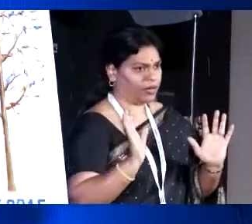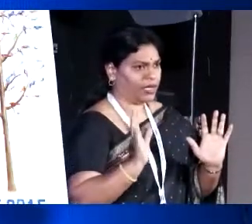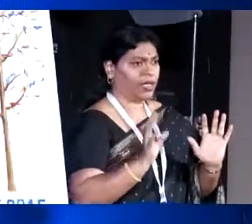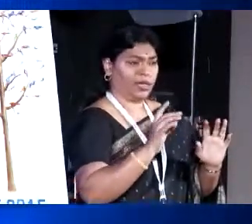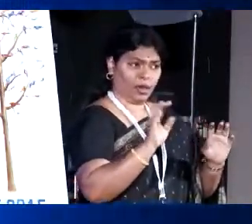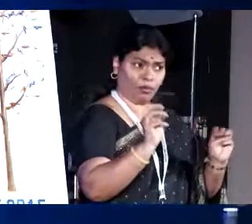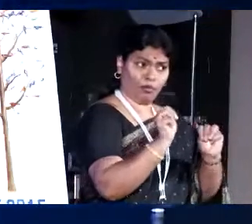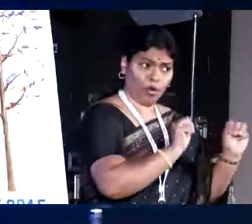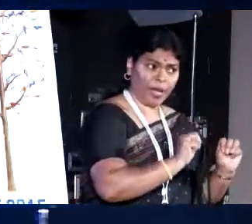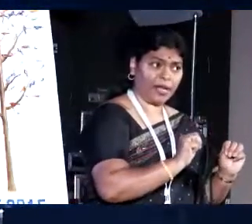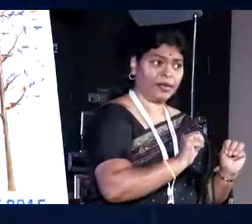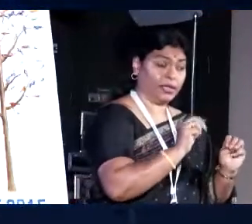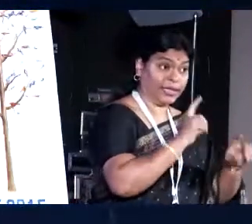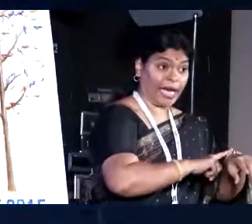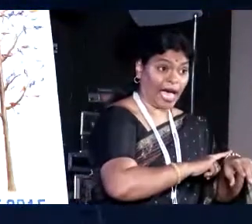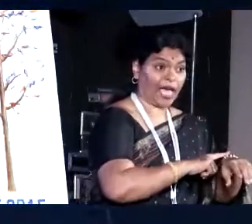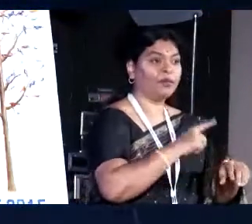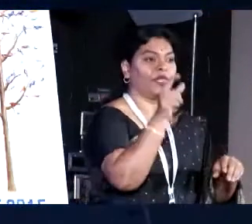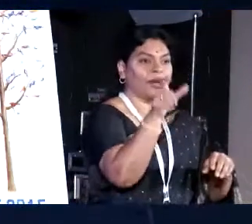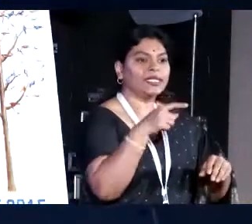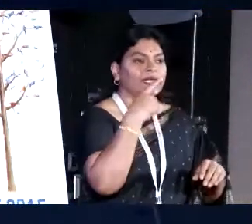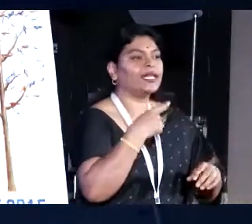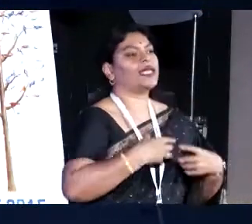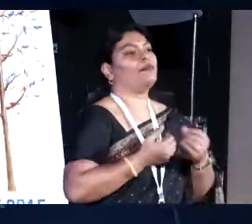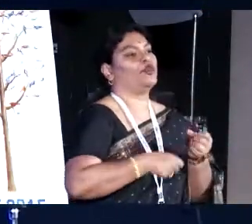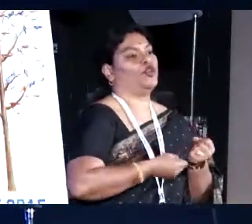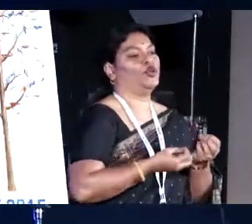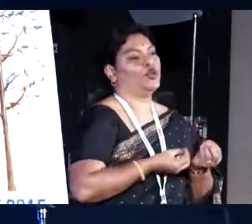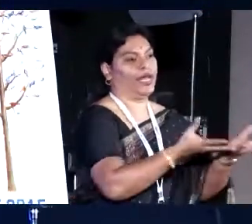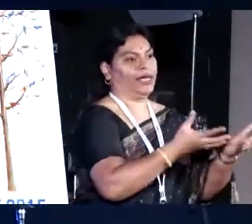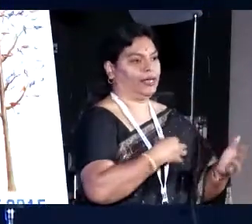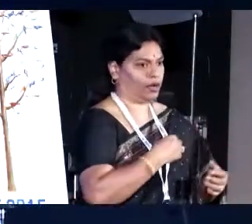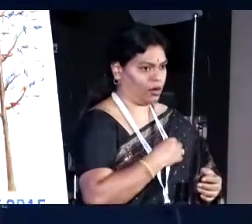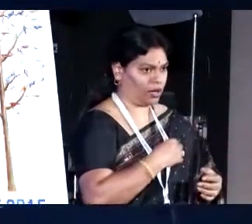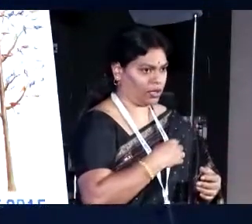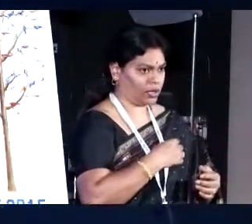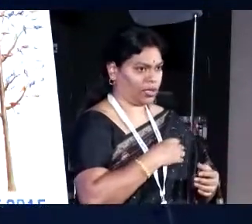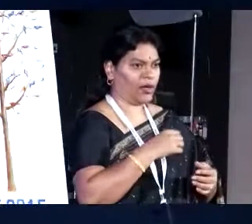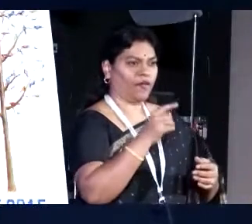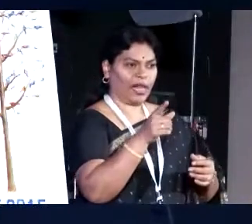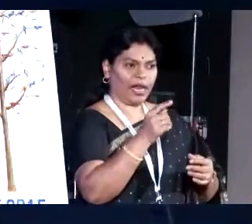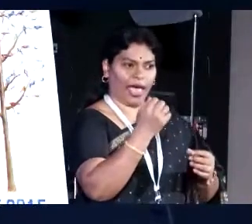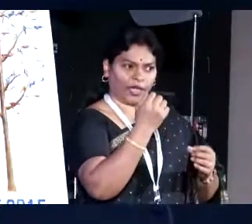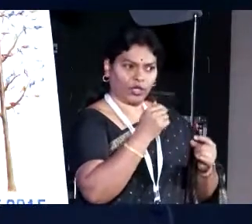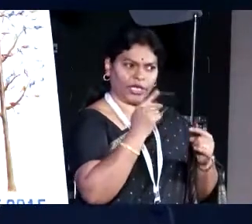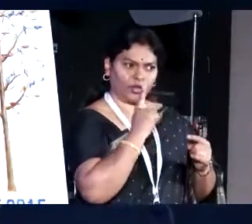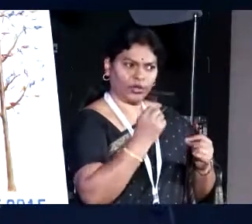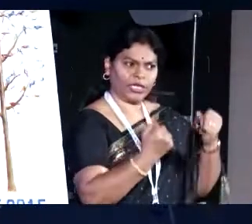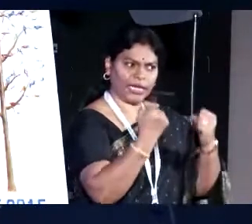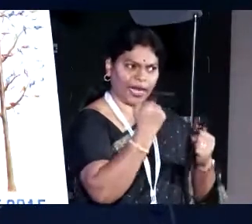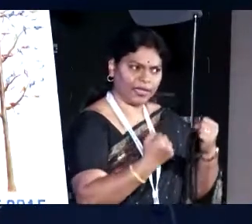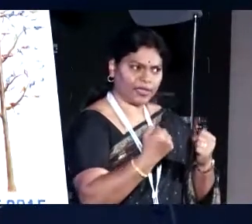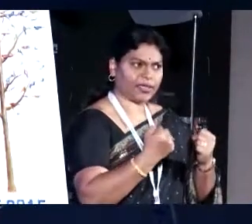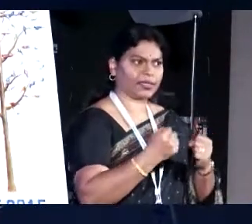moment a person says that I am donating cloth or any other second-end material, we will actually challenge and upfront we will say that, listen boss,